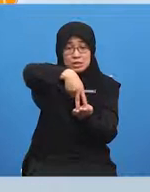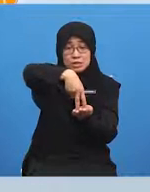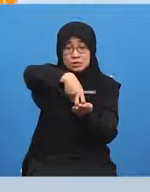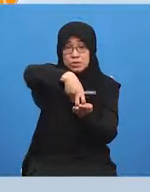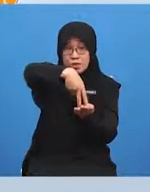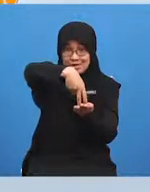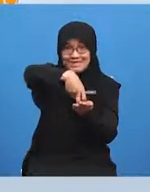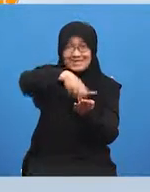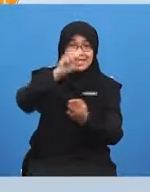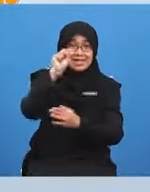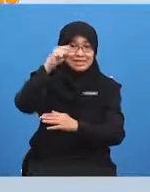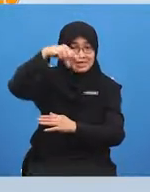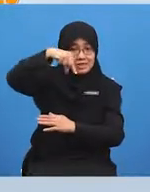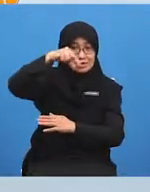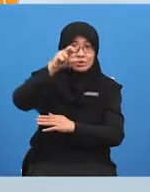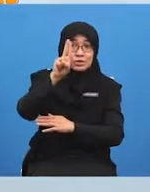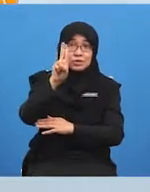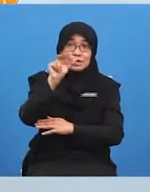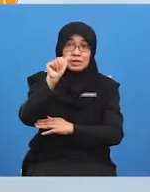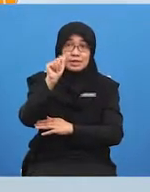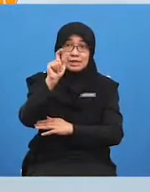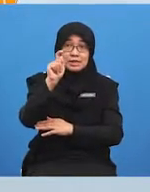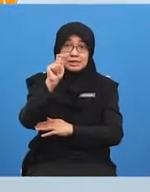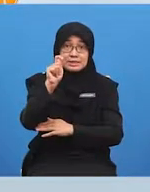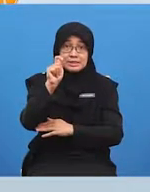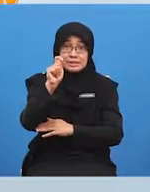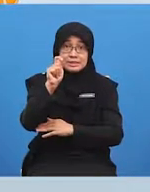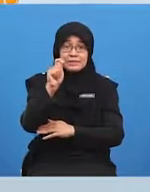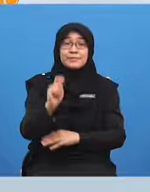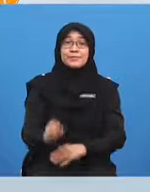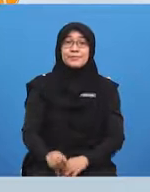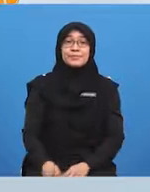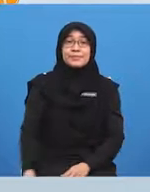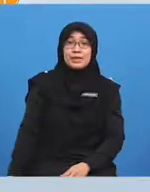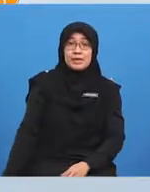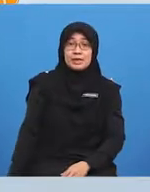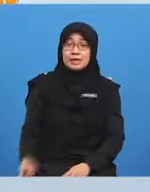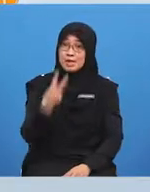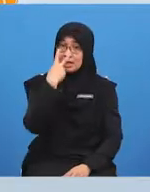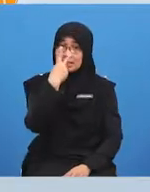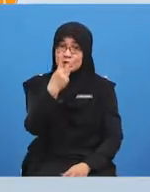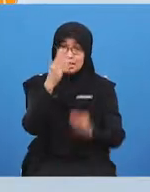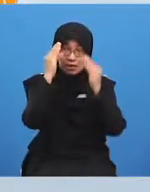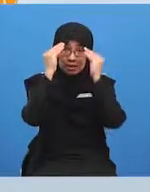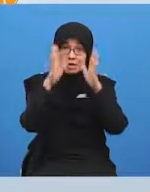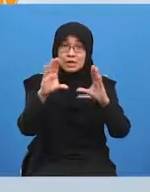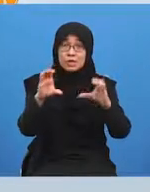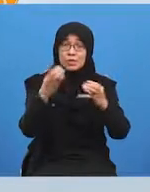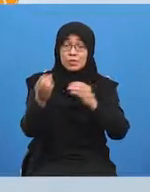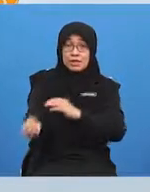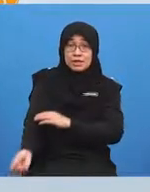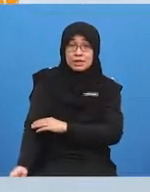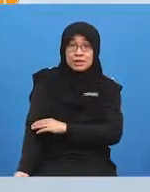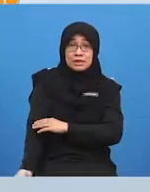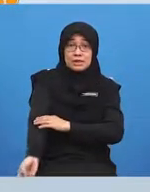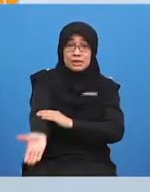a squat so we have our hand out in front okay and we